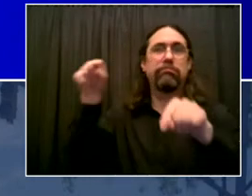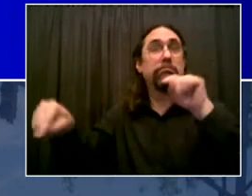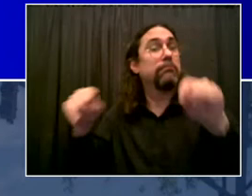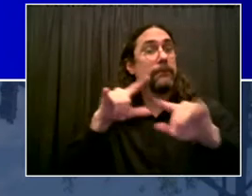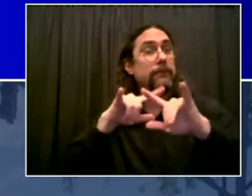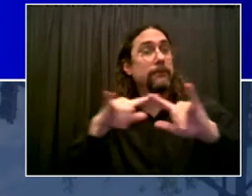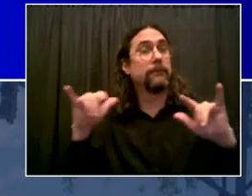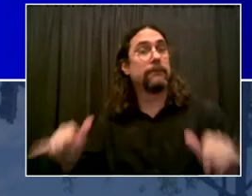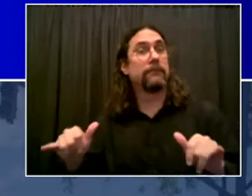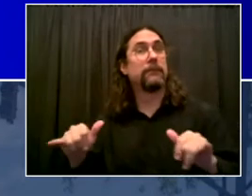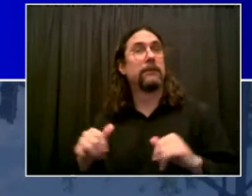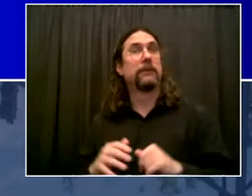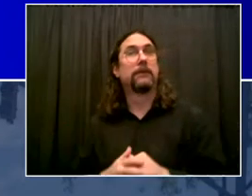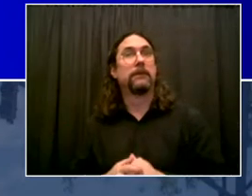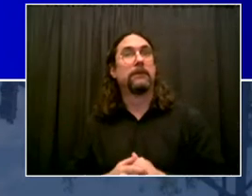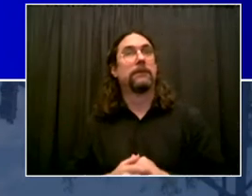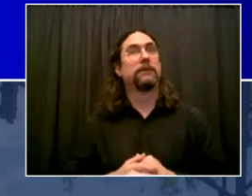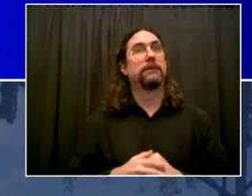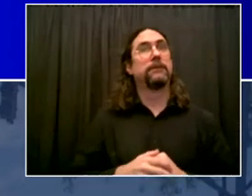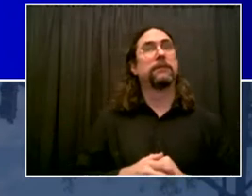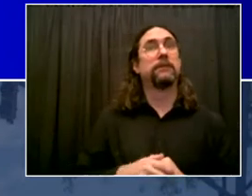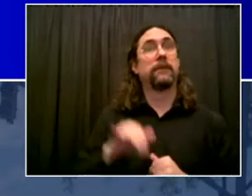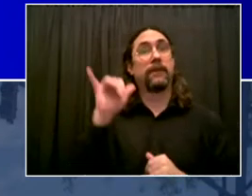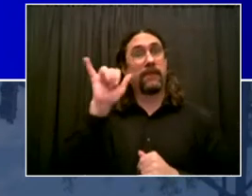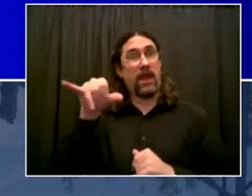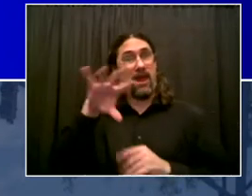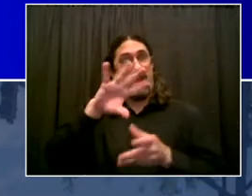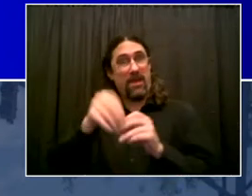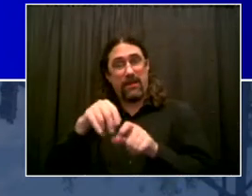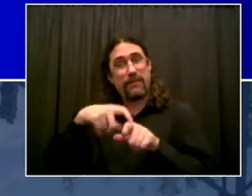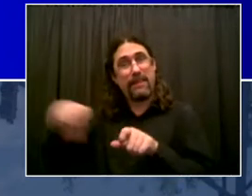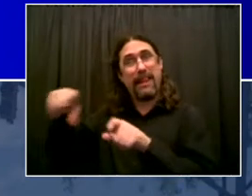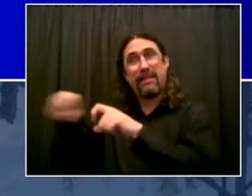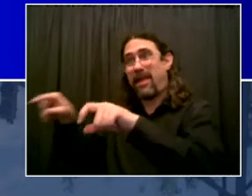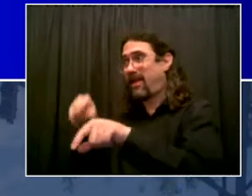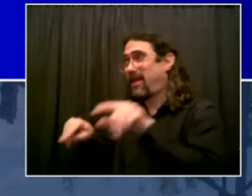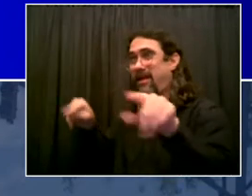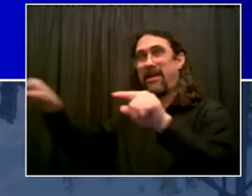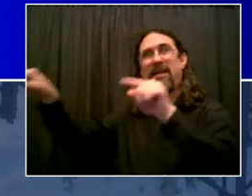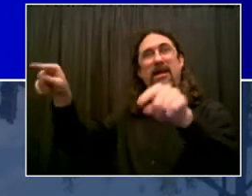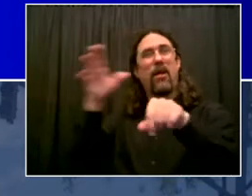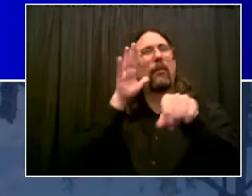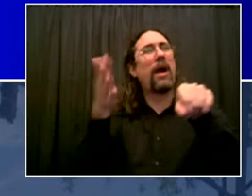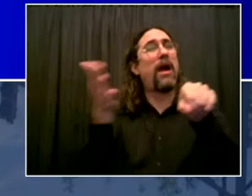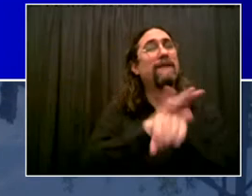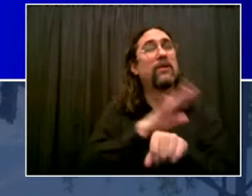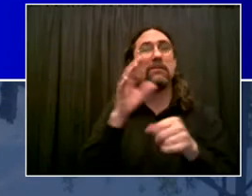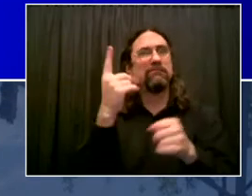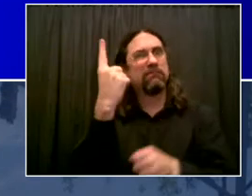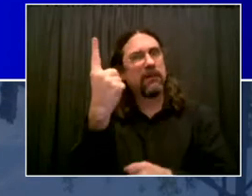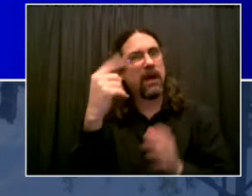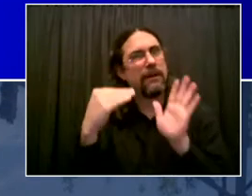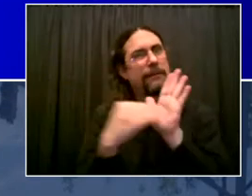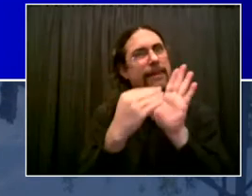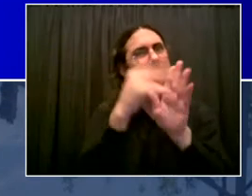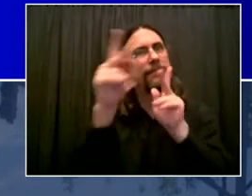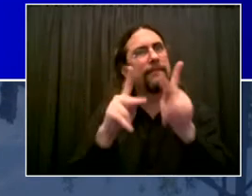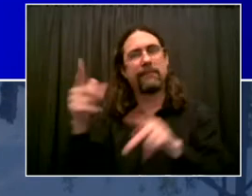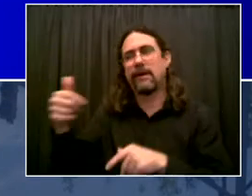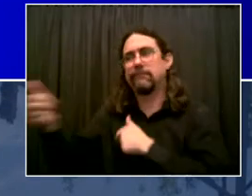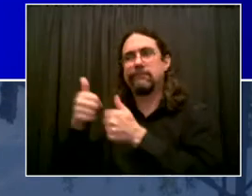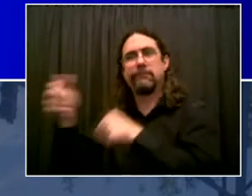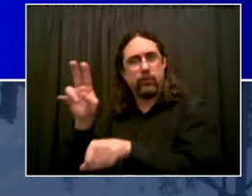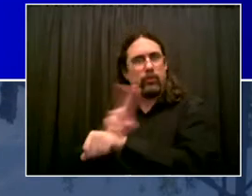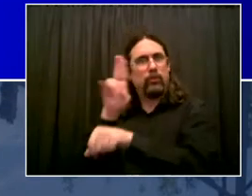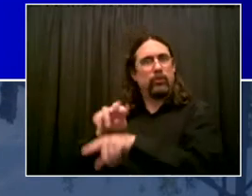work. It is just clearly a success story. The busway on 14th Street led the way. Just a week or two ago, I was up in Washington